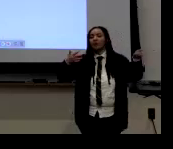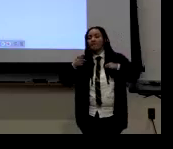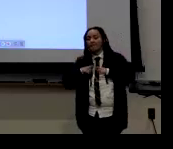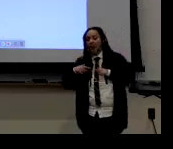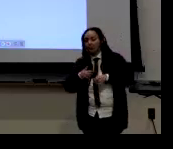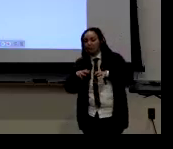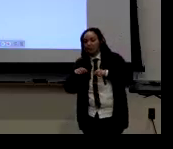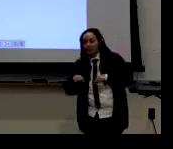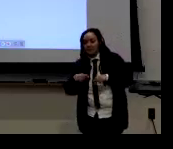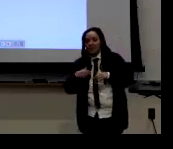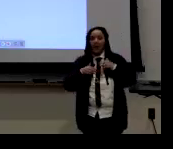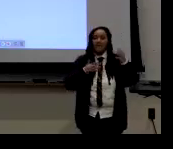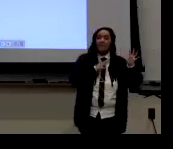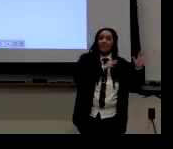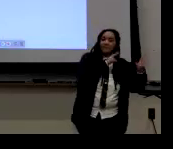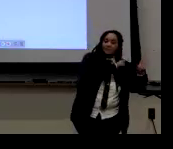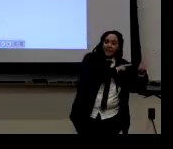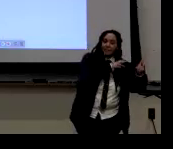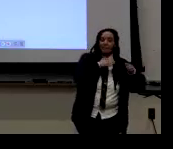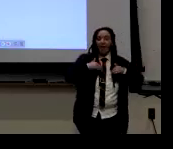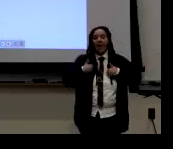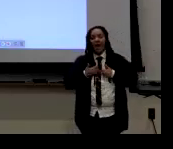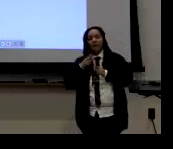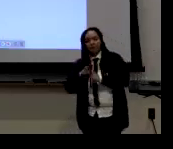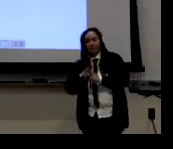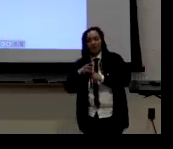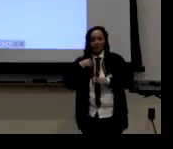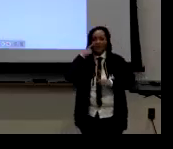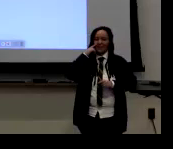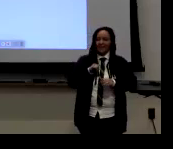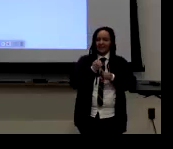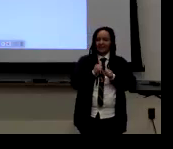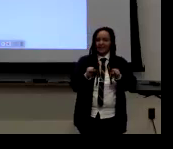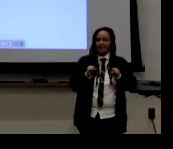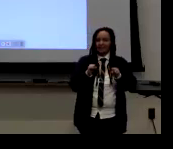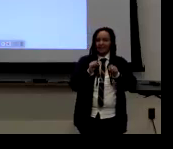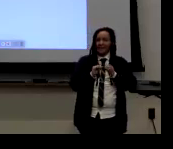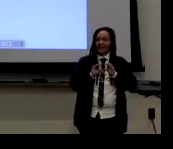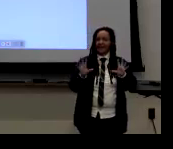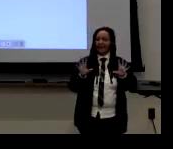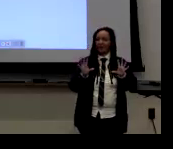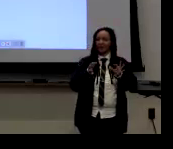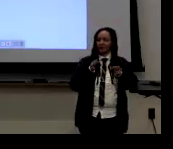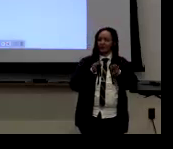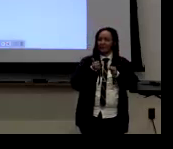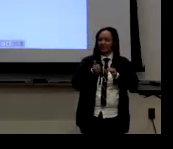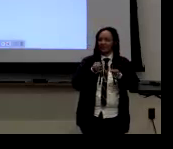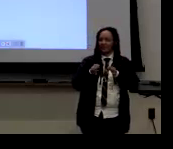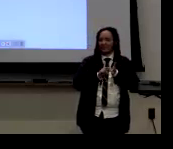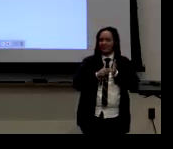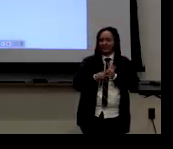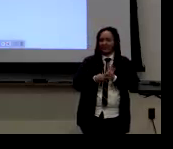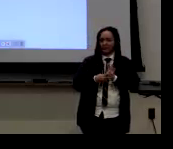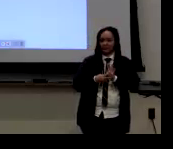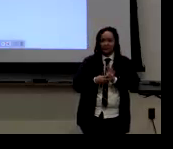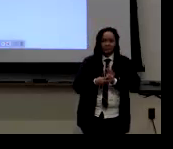So you can mention that they're doing this research, but we're doing this. We can mention their perspective and our perspectives. That's clear